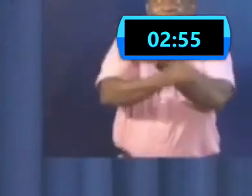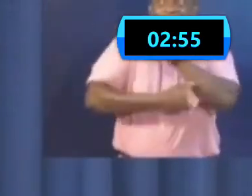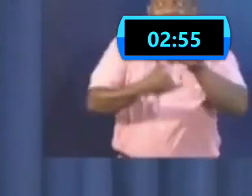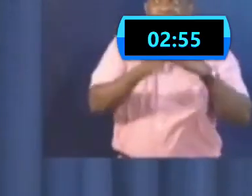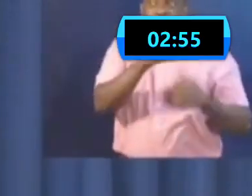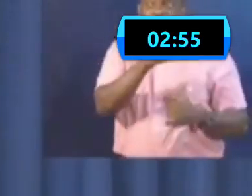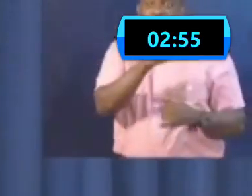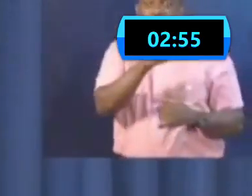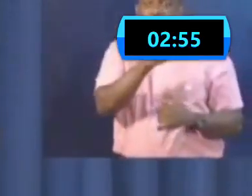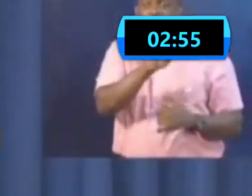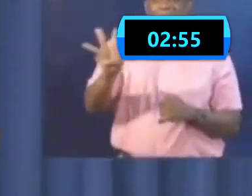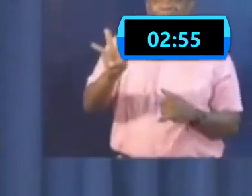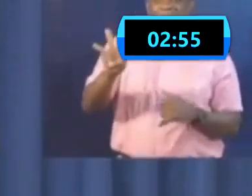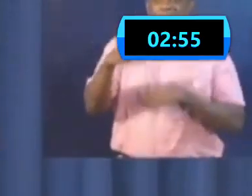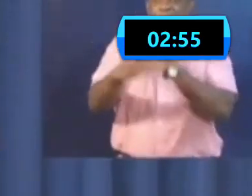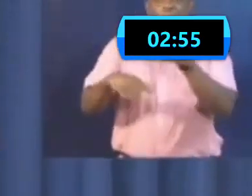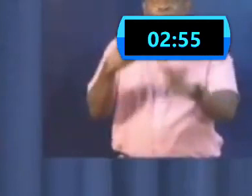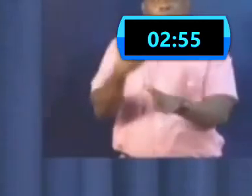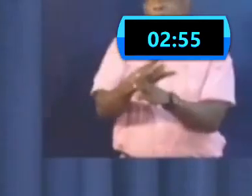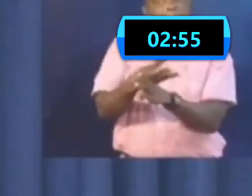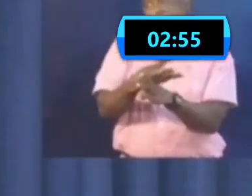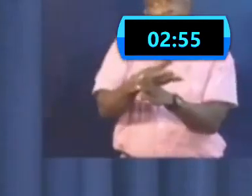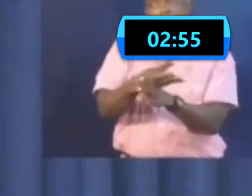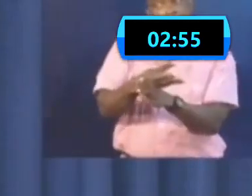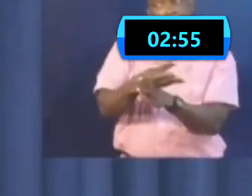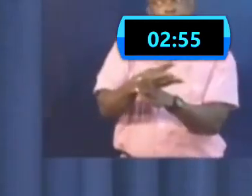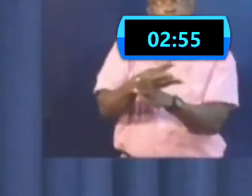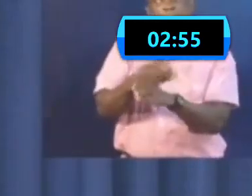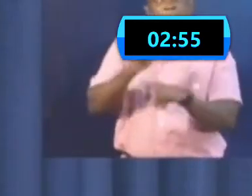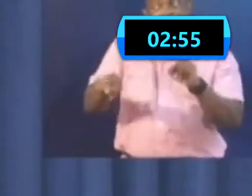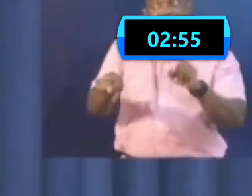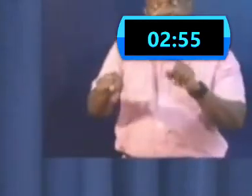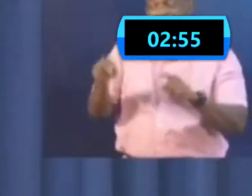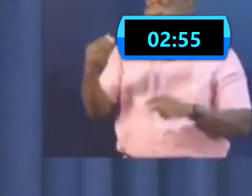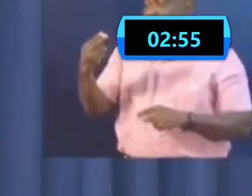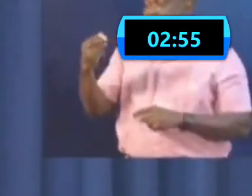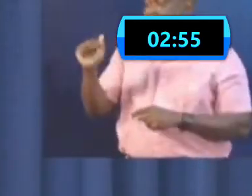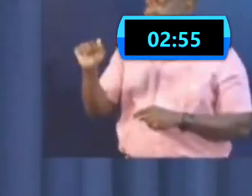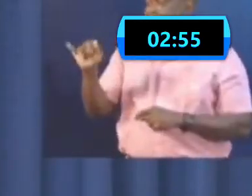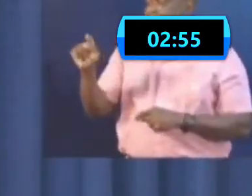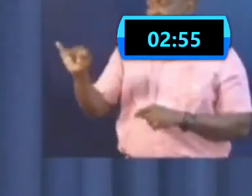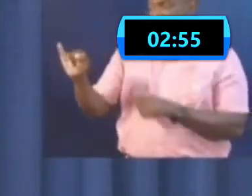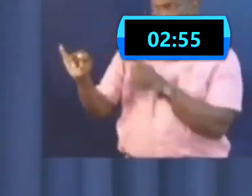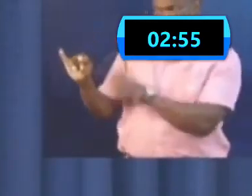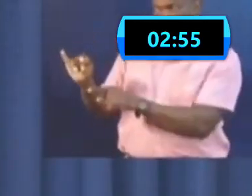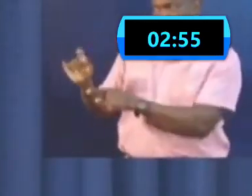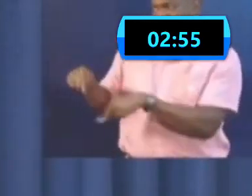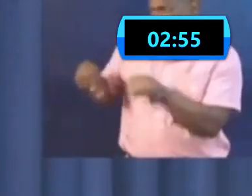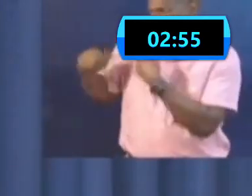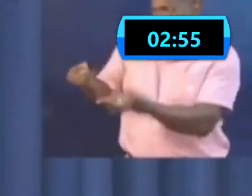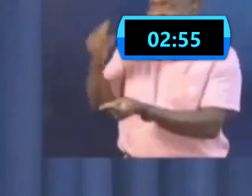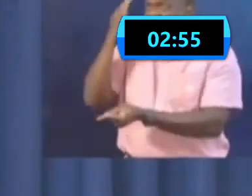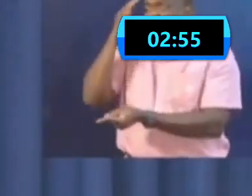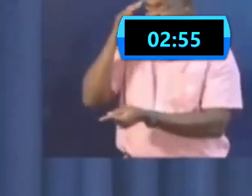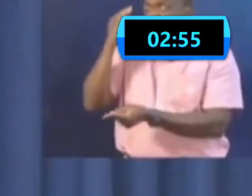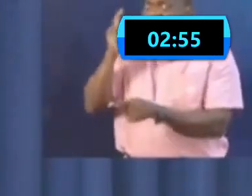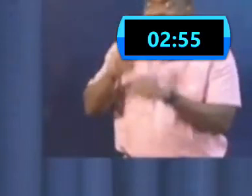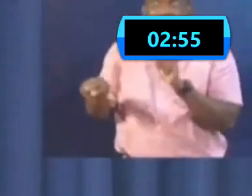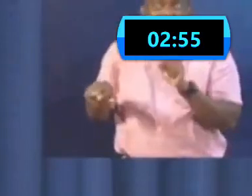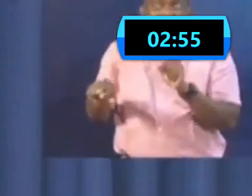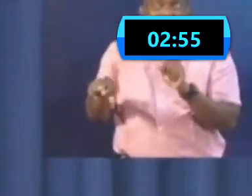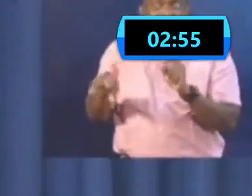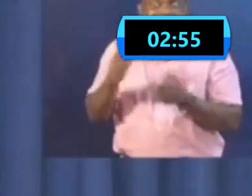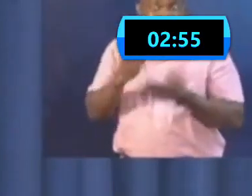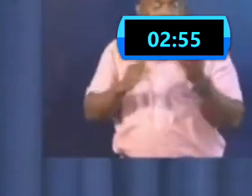We waited until it was confirmed to us that it is playing a significant role. But you still have people telling you it is playing no role.